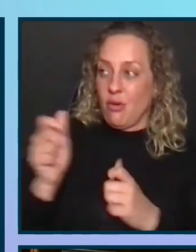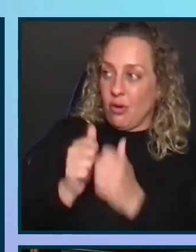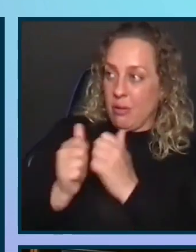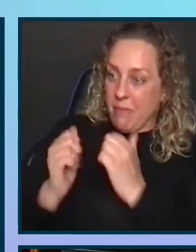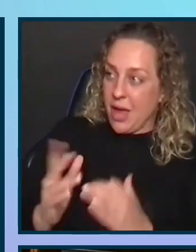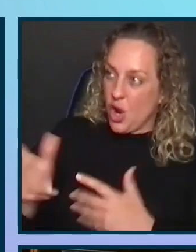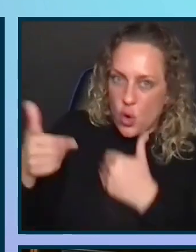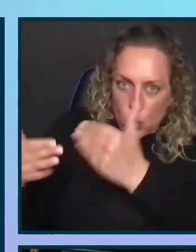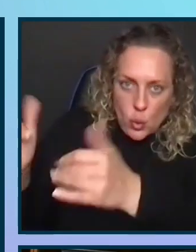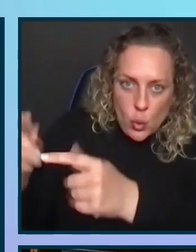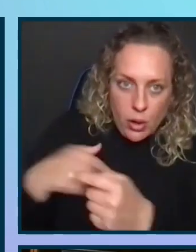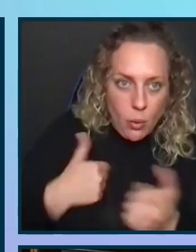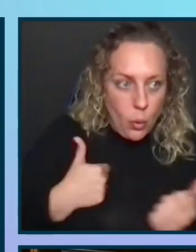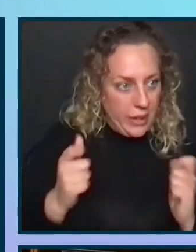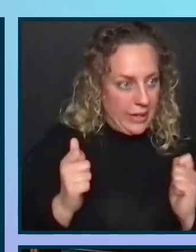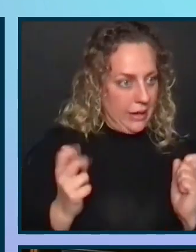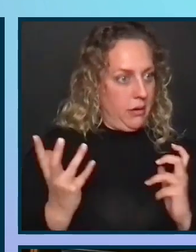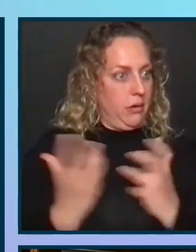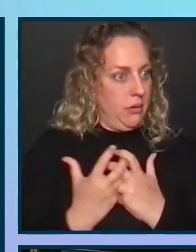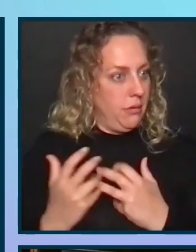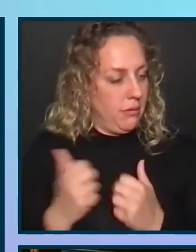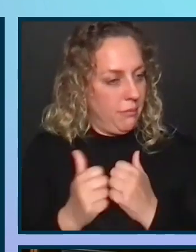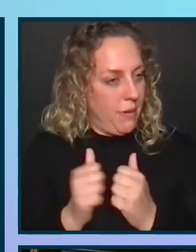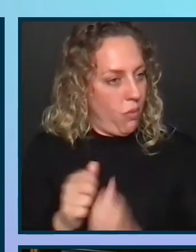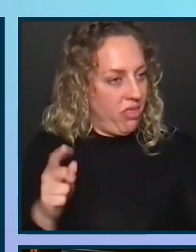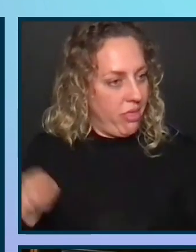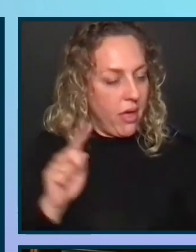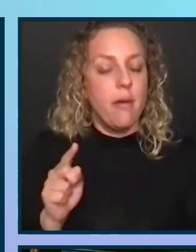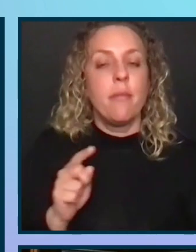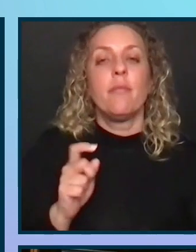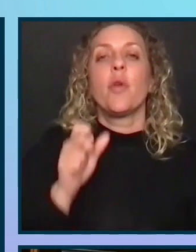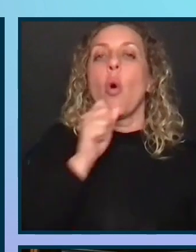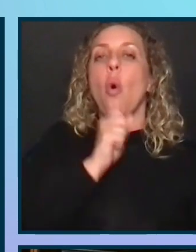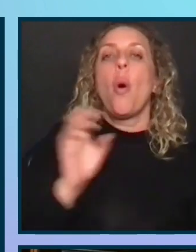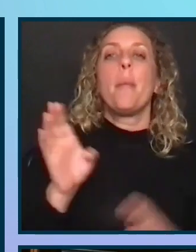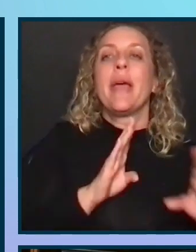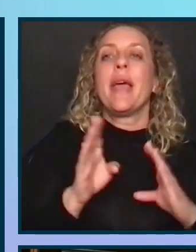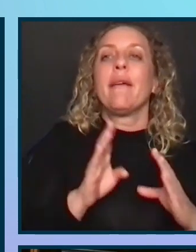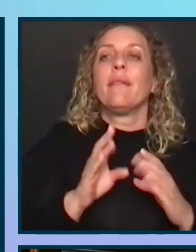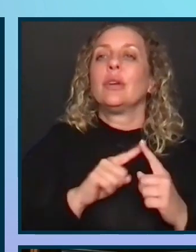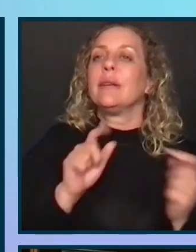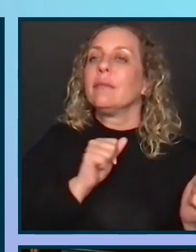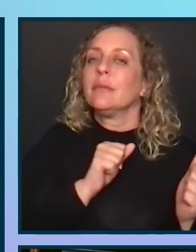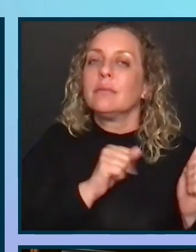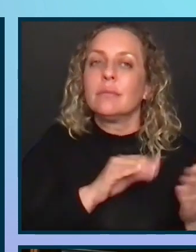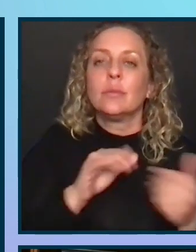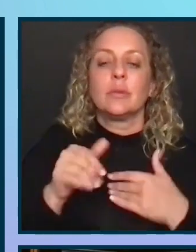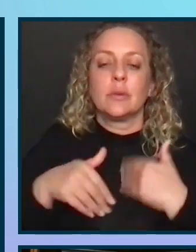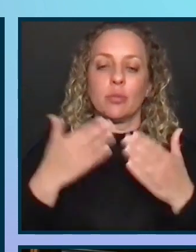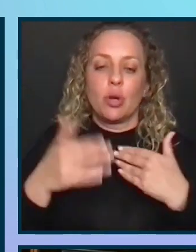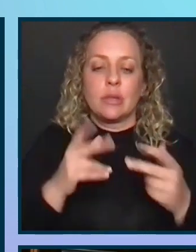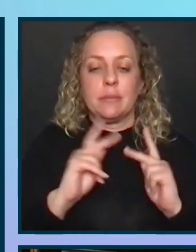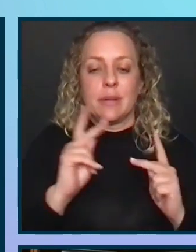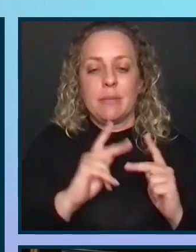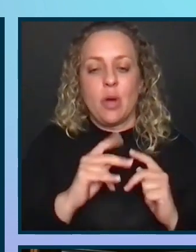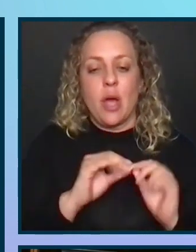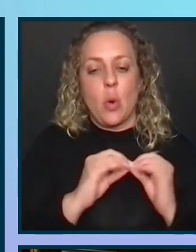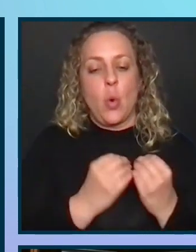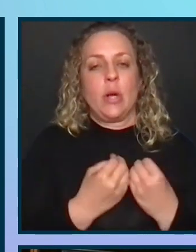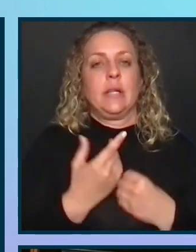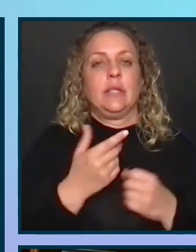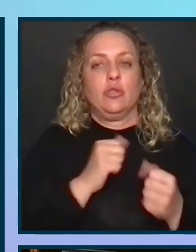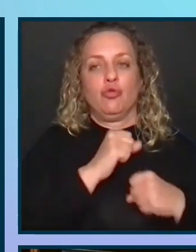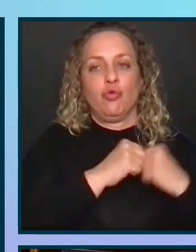changes. We need to stay competitive. Old behaviors, ways of thinking, processes, people, and organizational